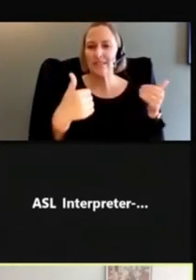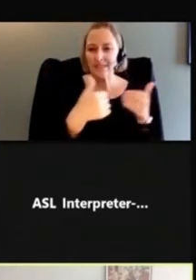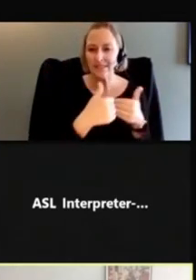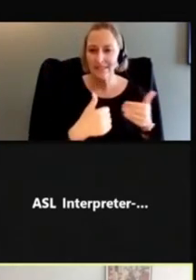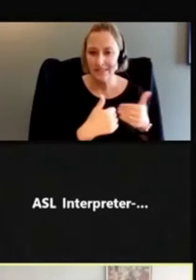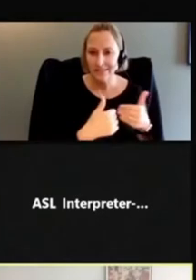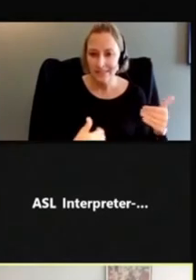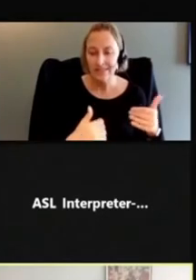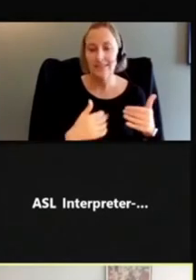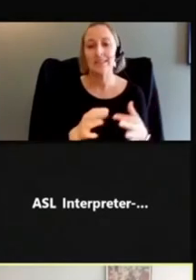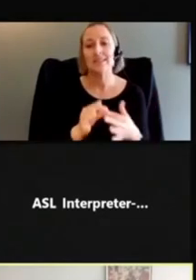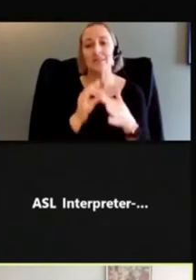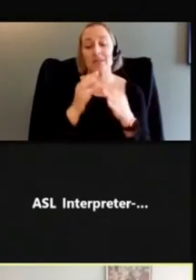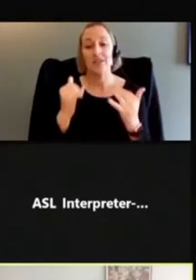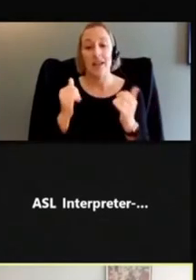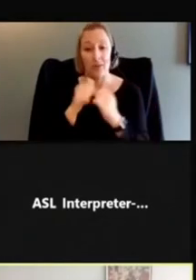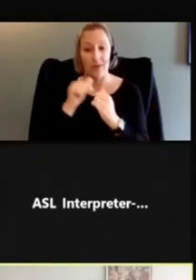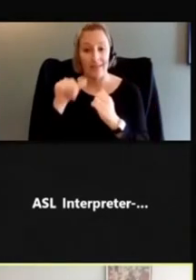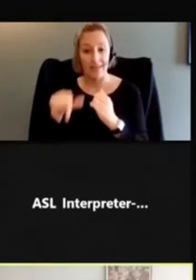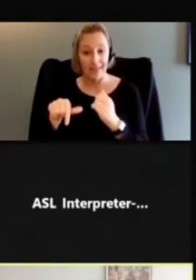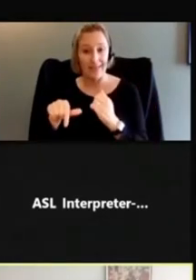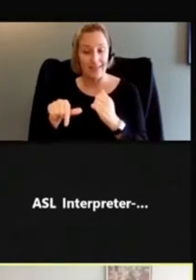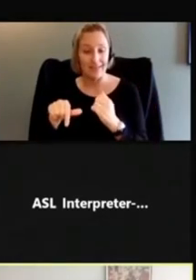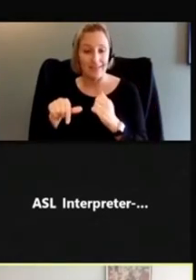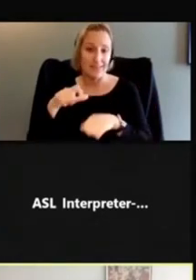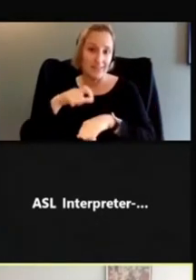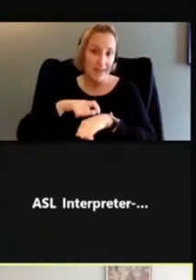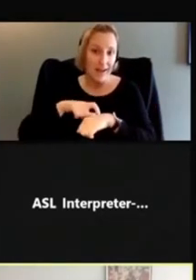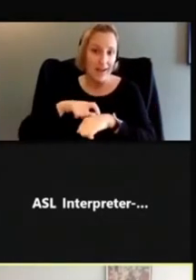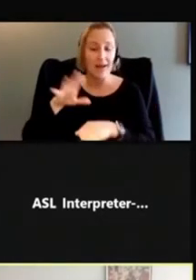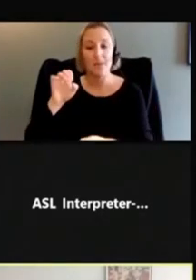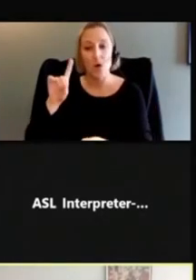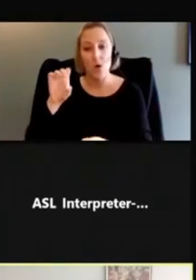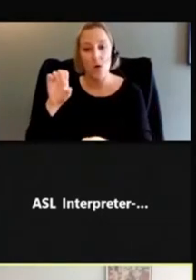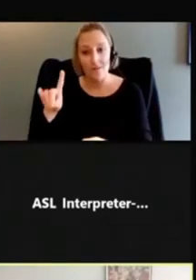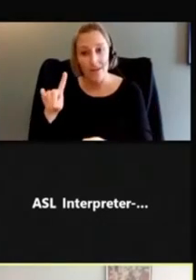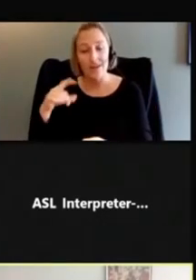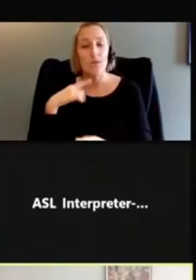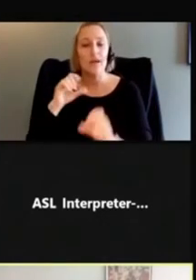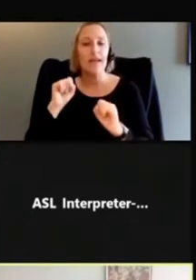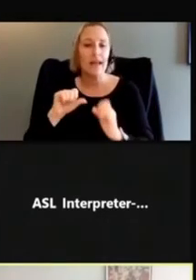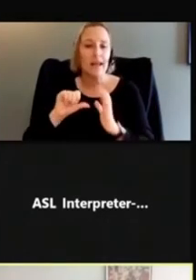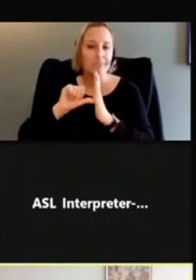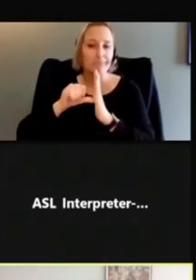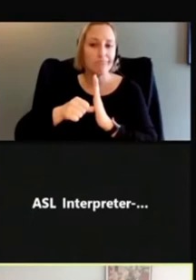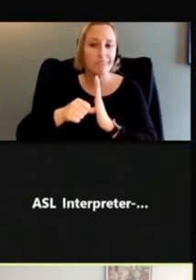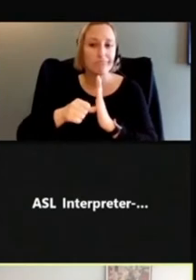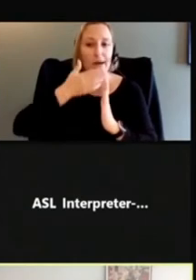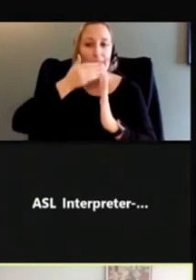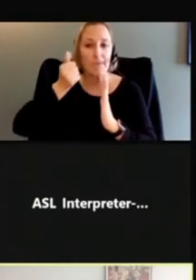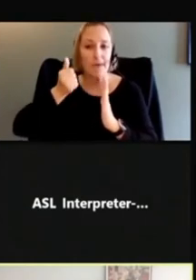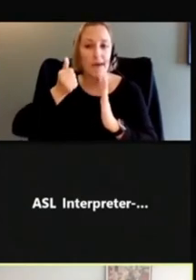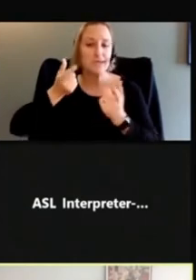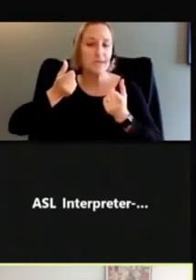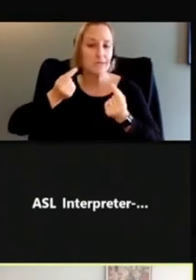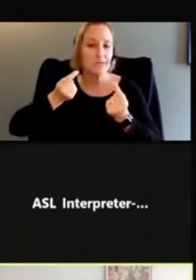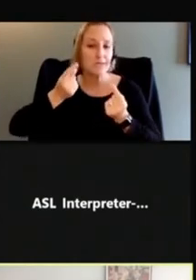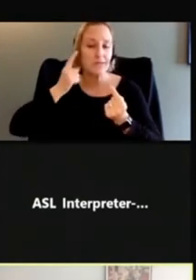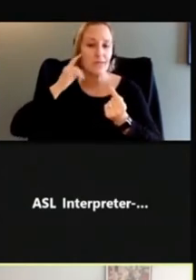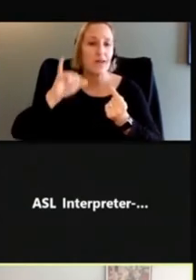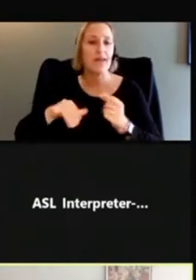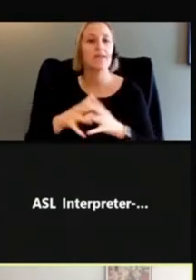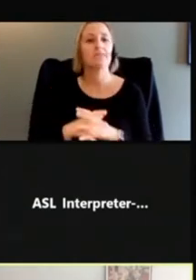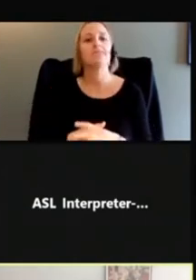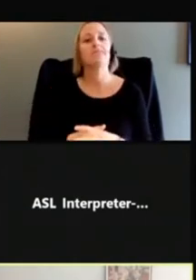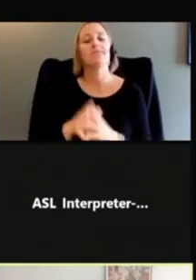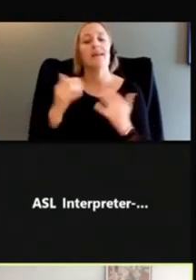COVID-19, pictograms can be used to to reinforce health best practices like that. So I'll pass it over